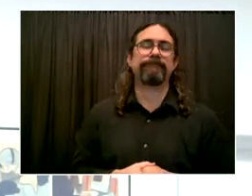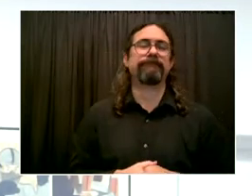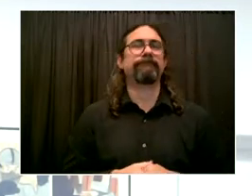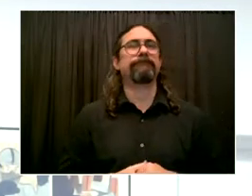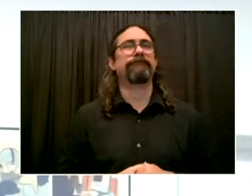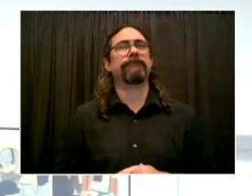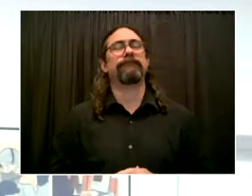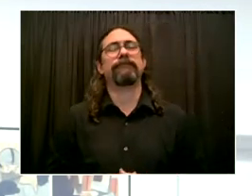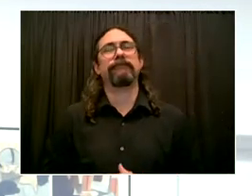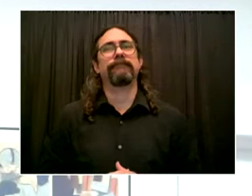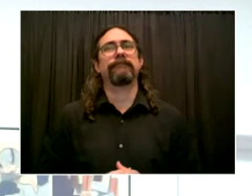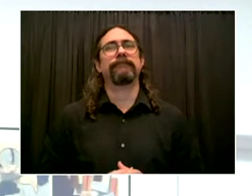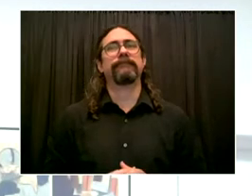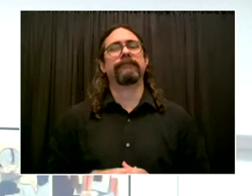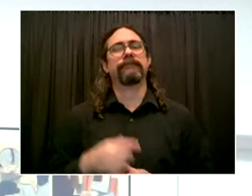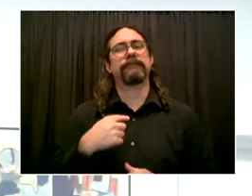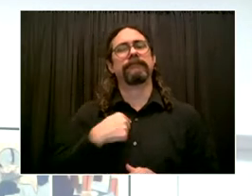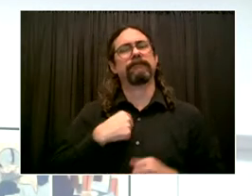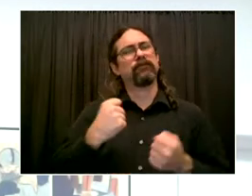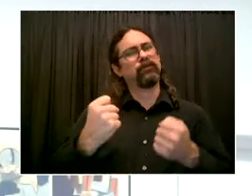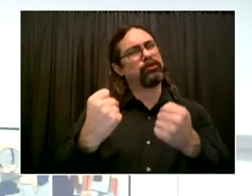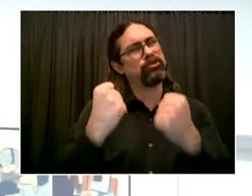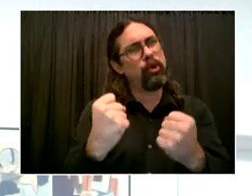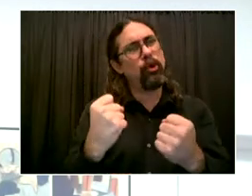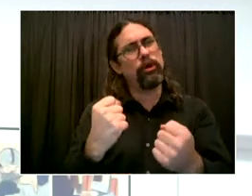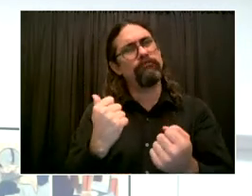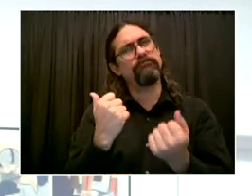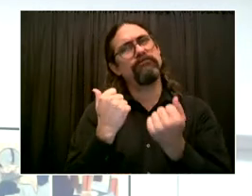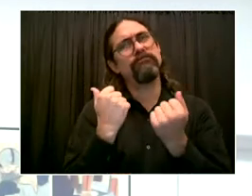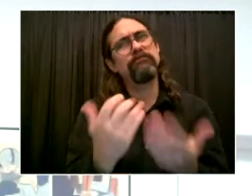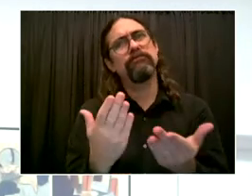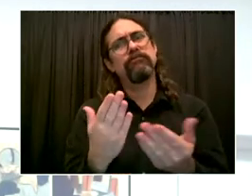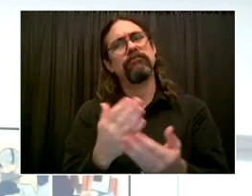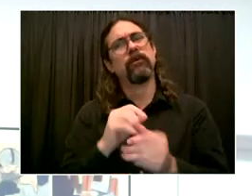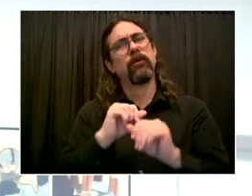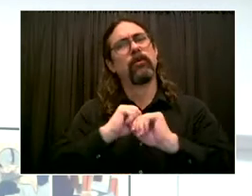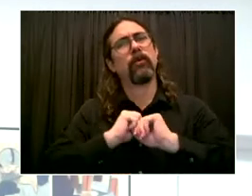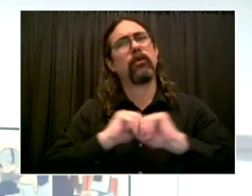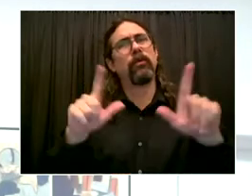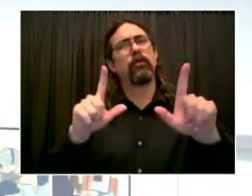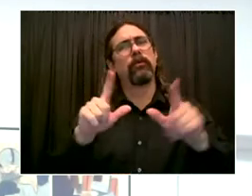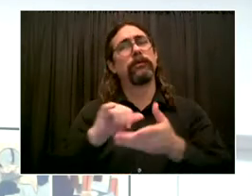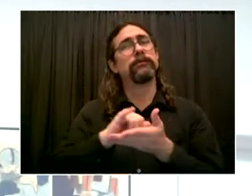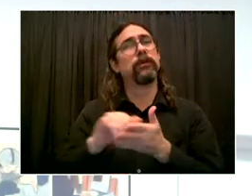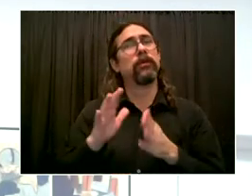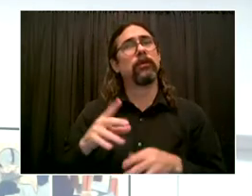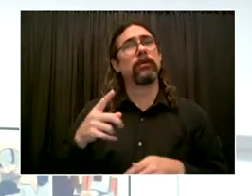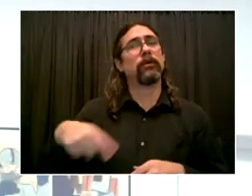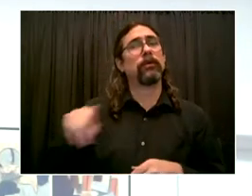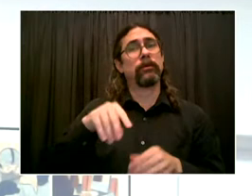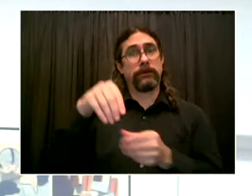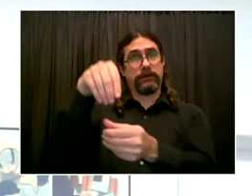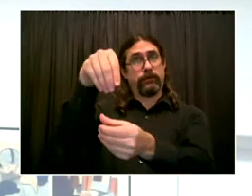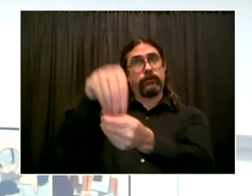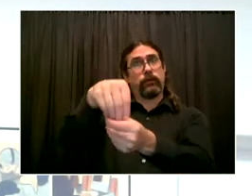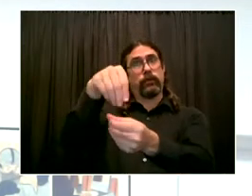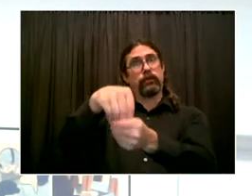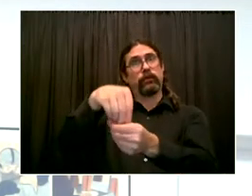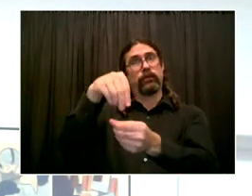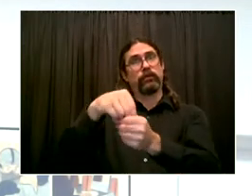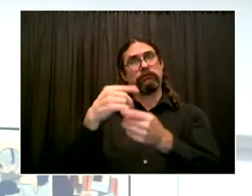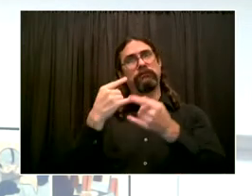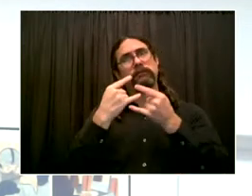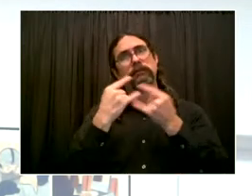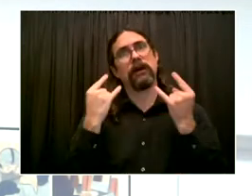at all times when indoors and in a public setting, like at your grocery or in building lobbies, offices, and